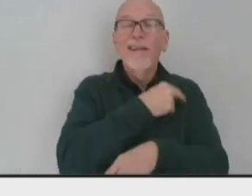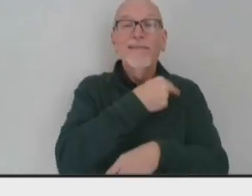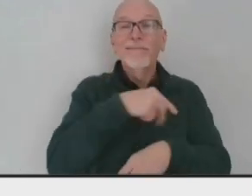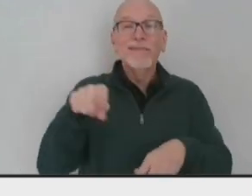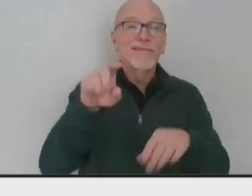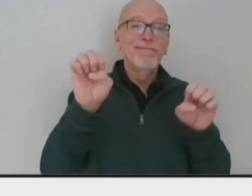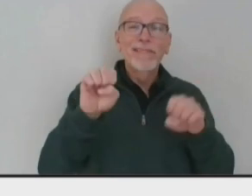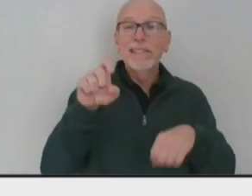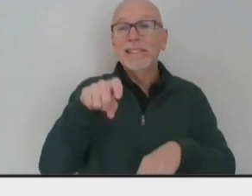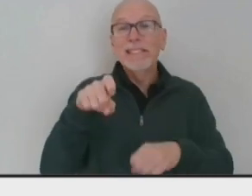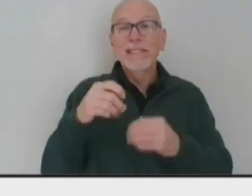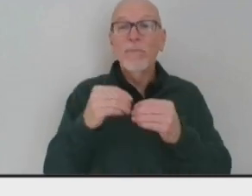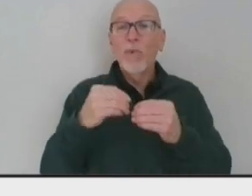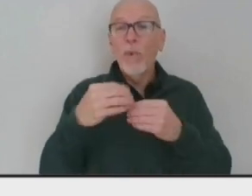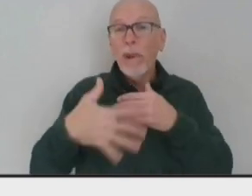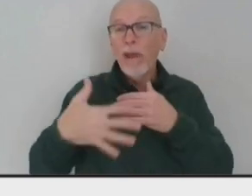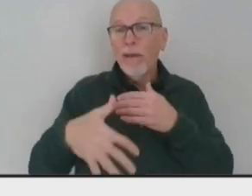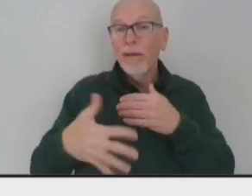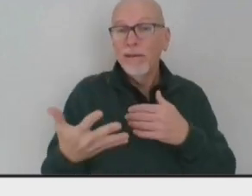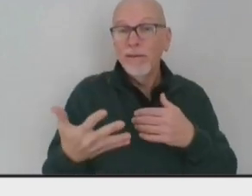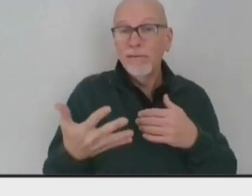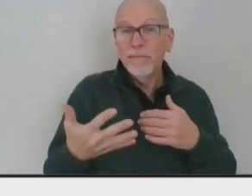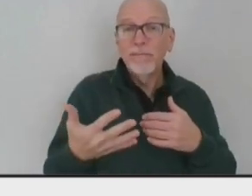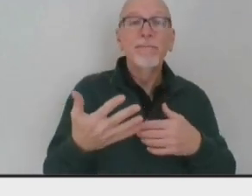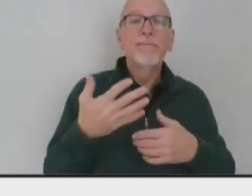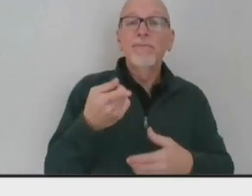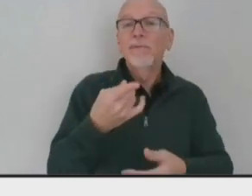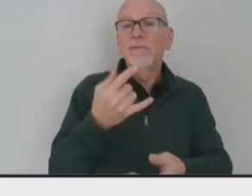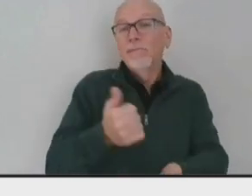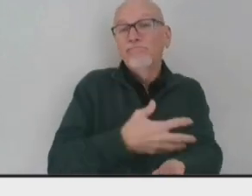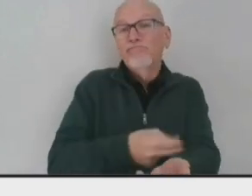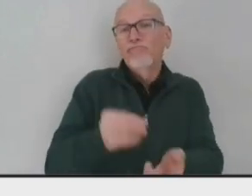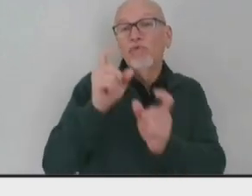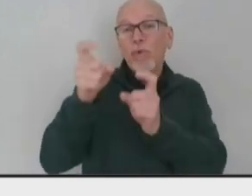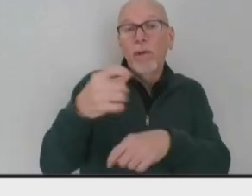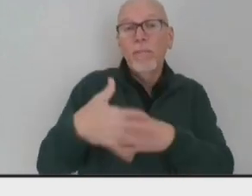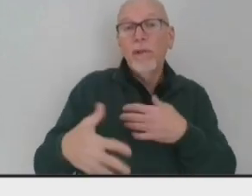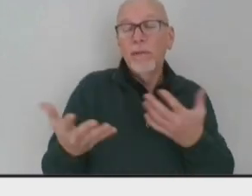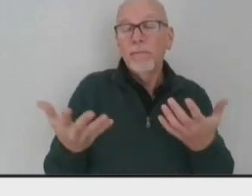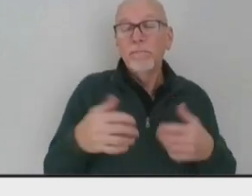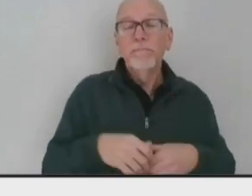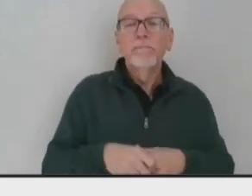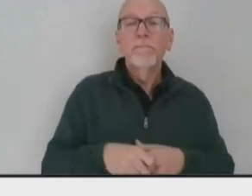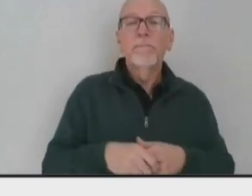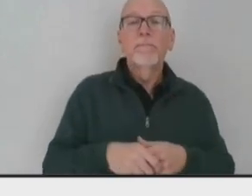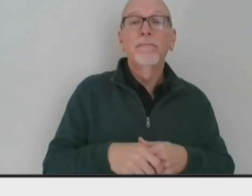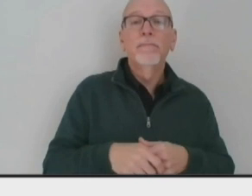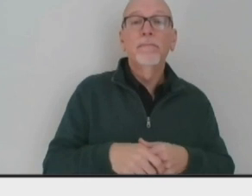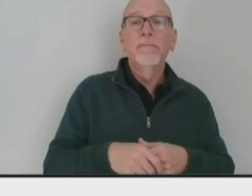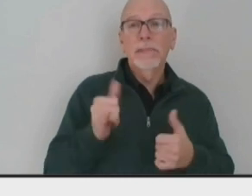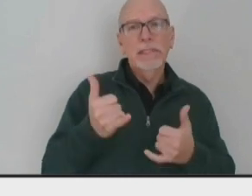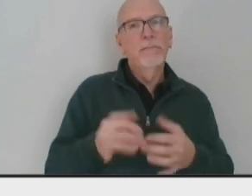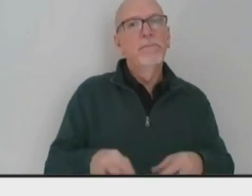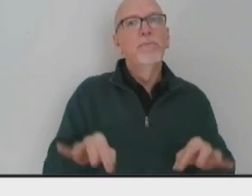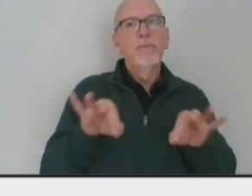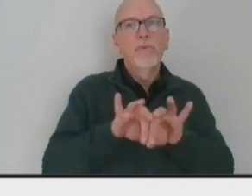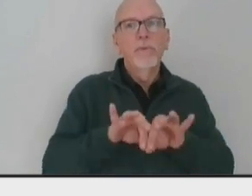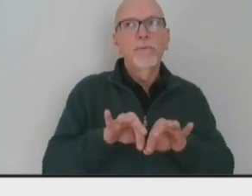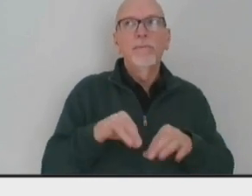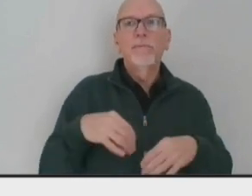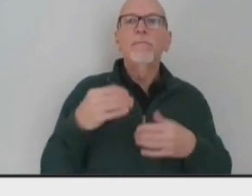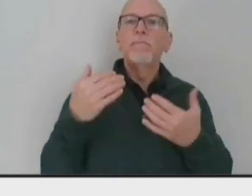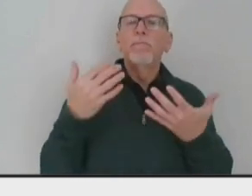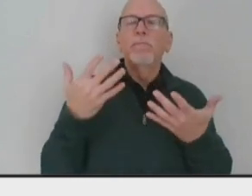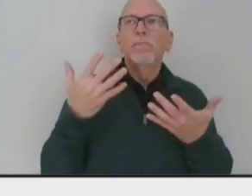months, never more important than it is now, and it was – I could have said that last month as well. But these –